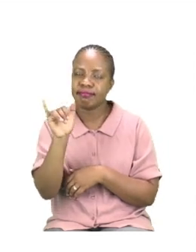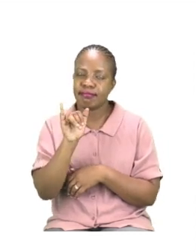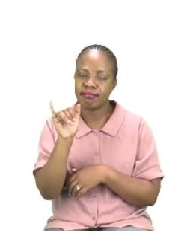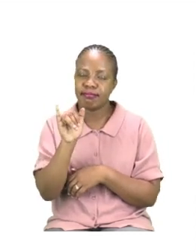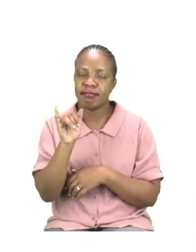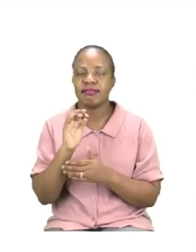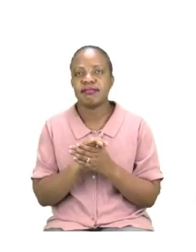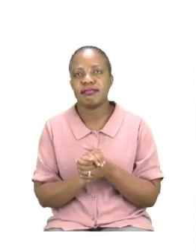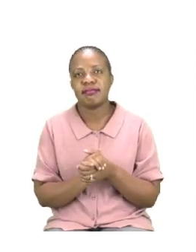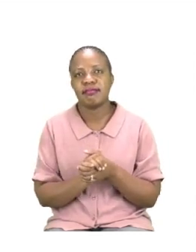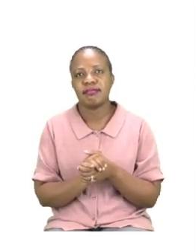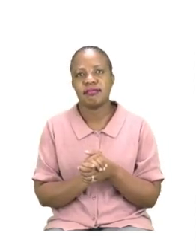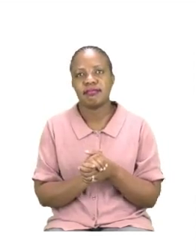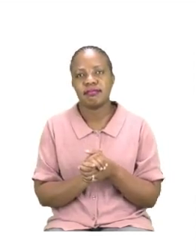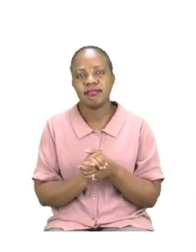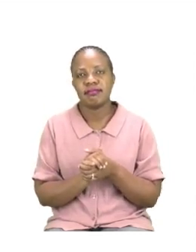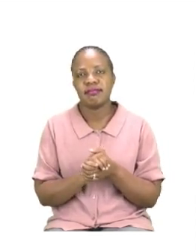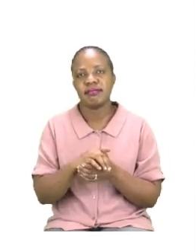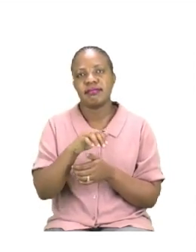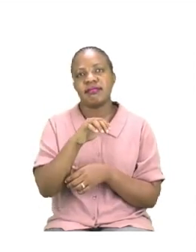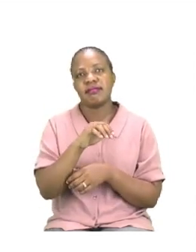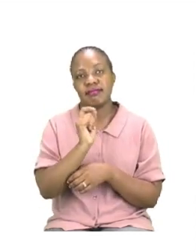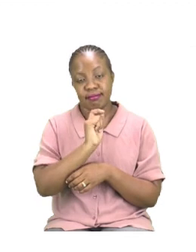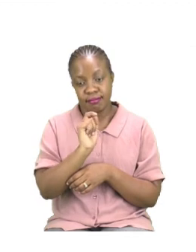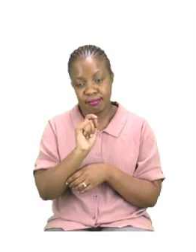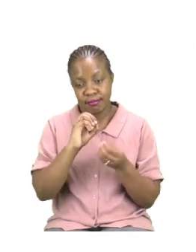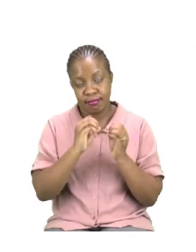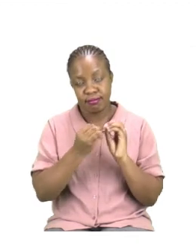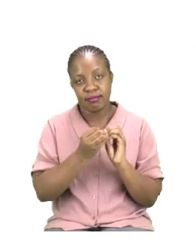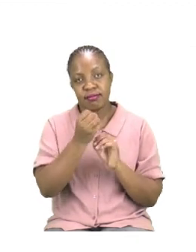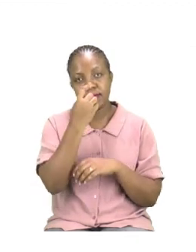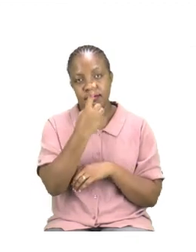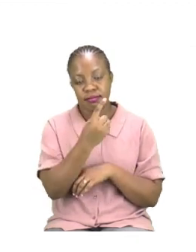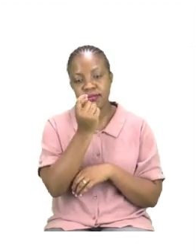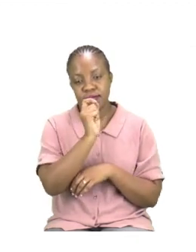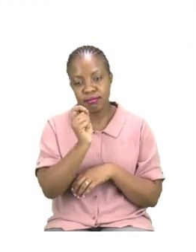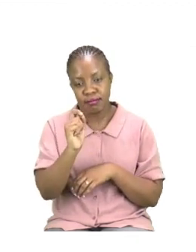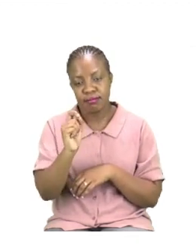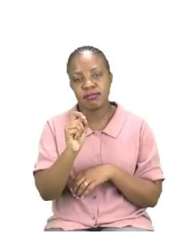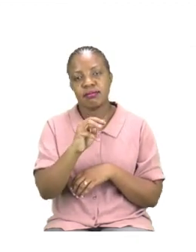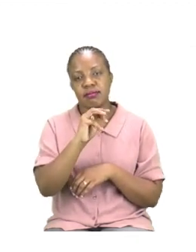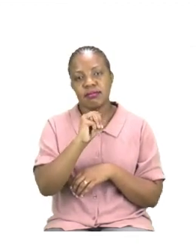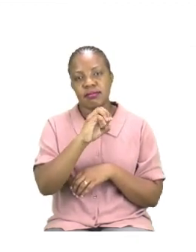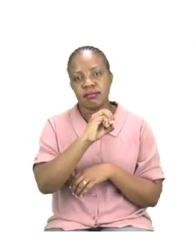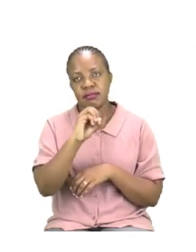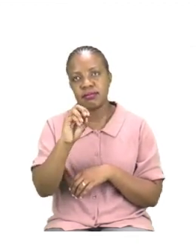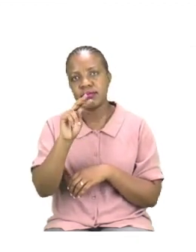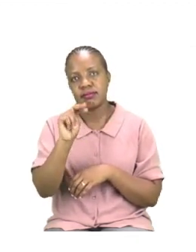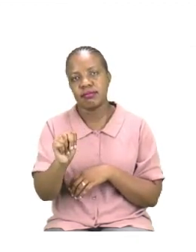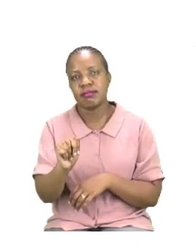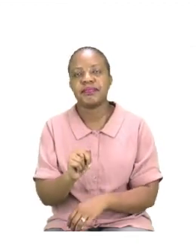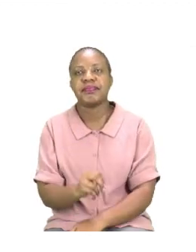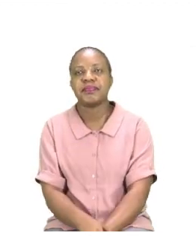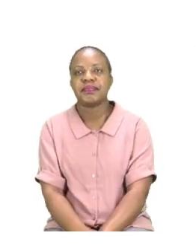It is the word moon. So if you manage to put the word moon before